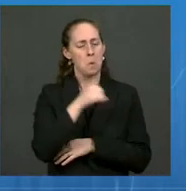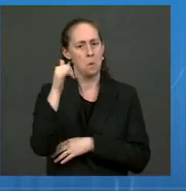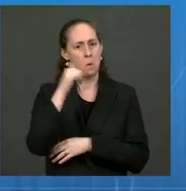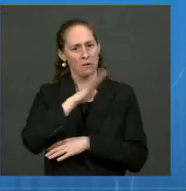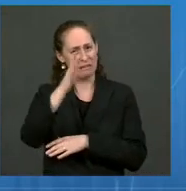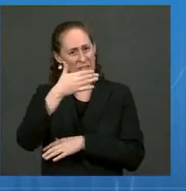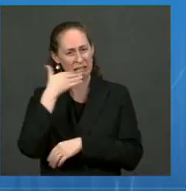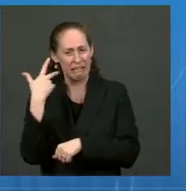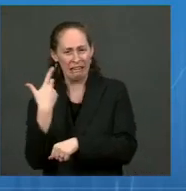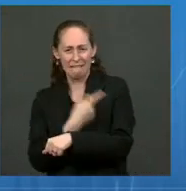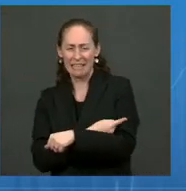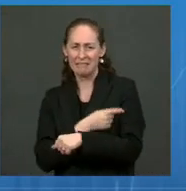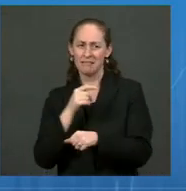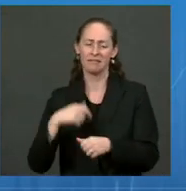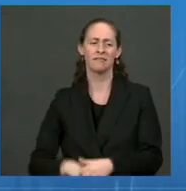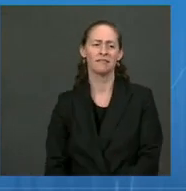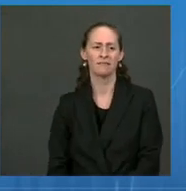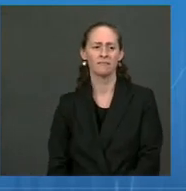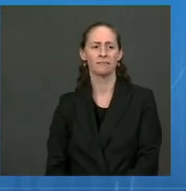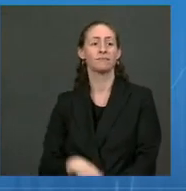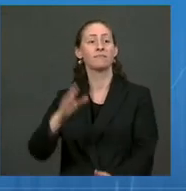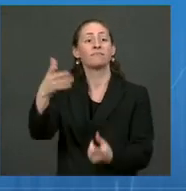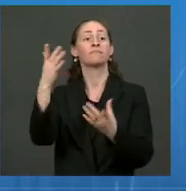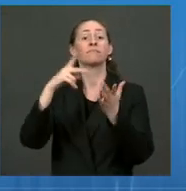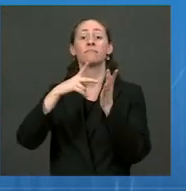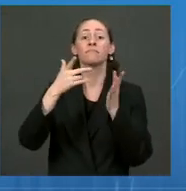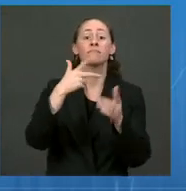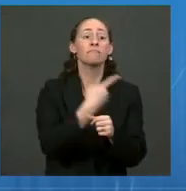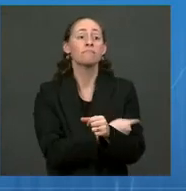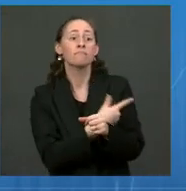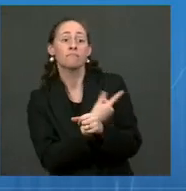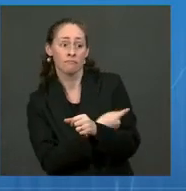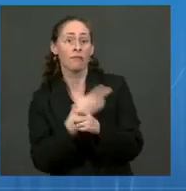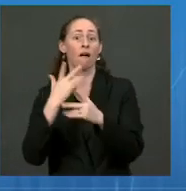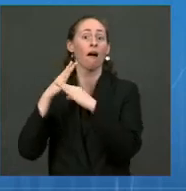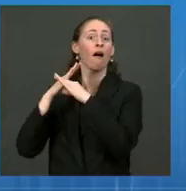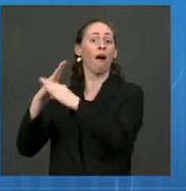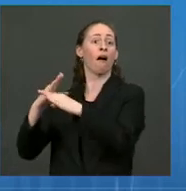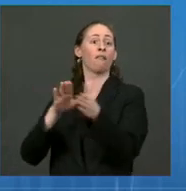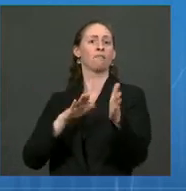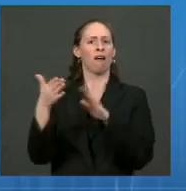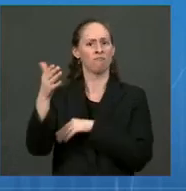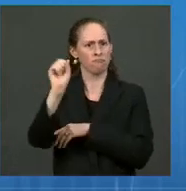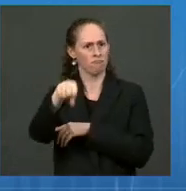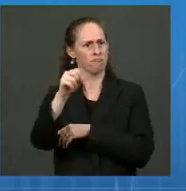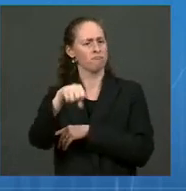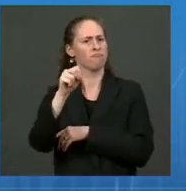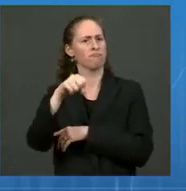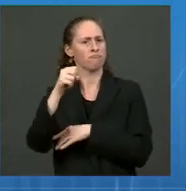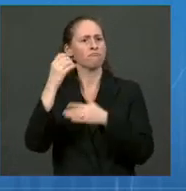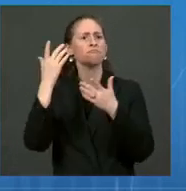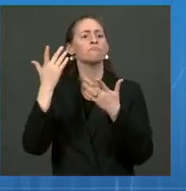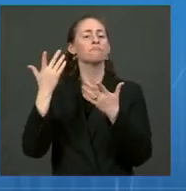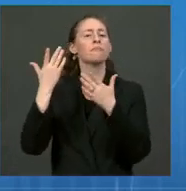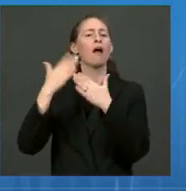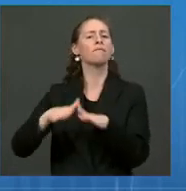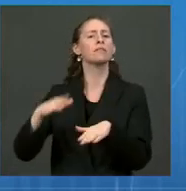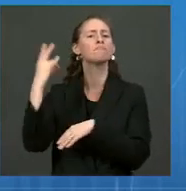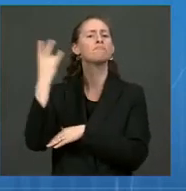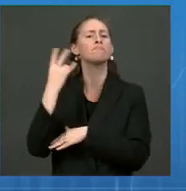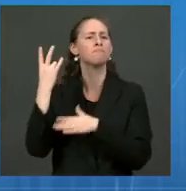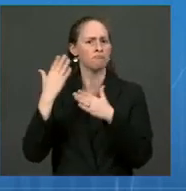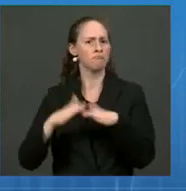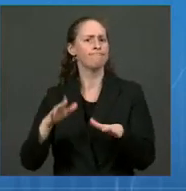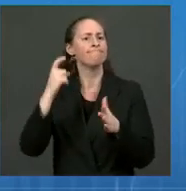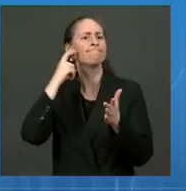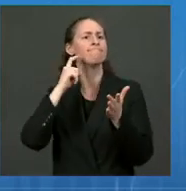While COVID-19 associated deaths have continued to decline, the seven-day average of daily deaths remains greater than 1